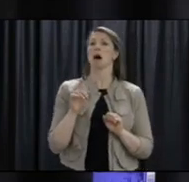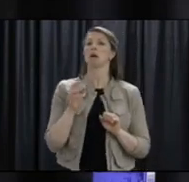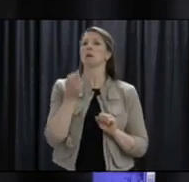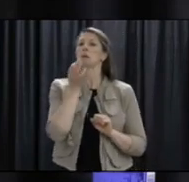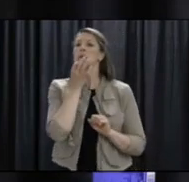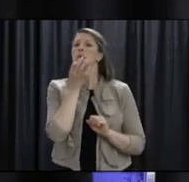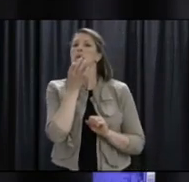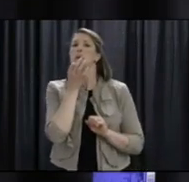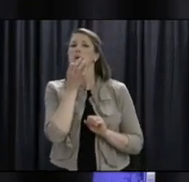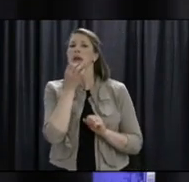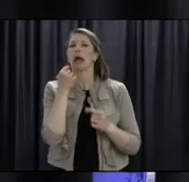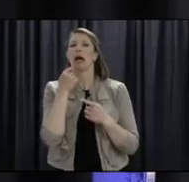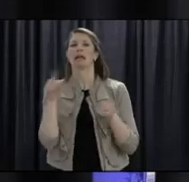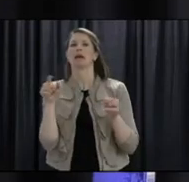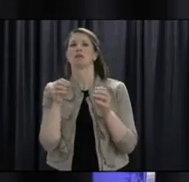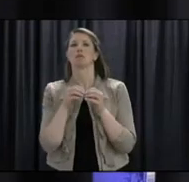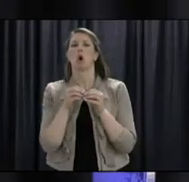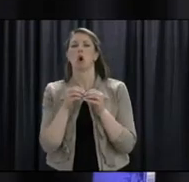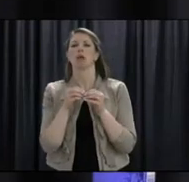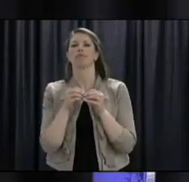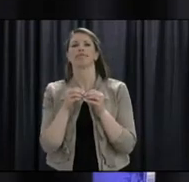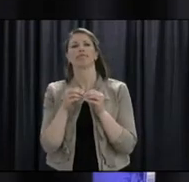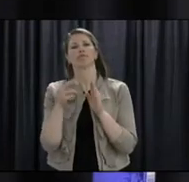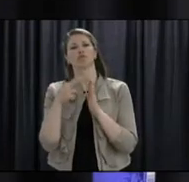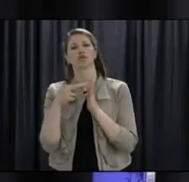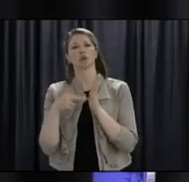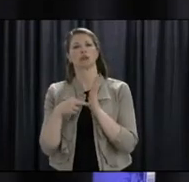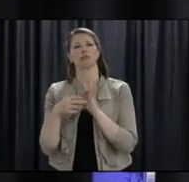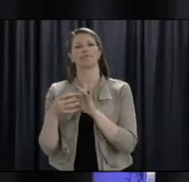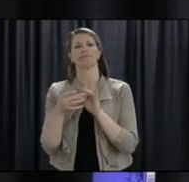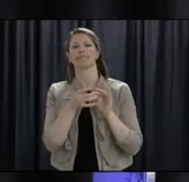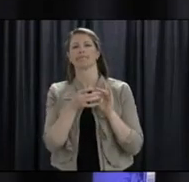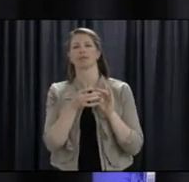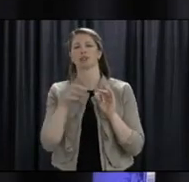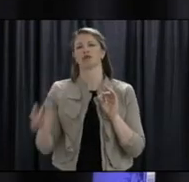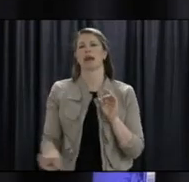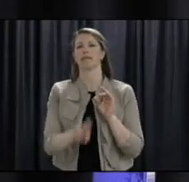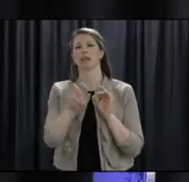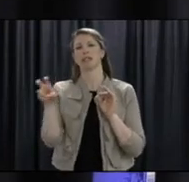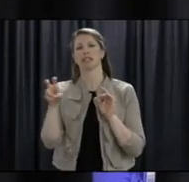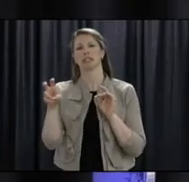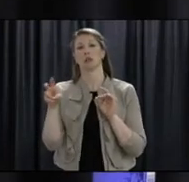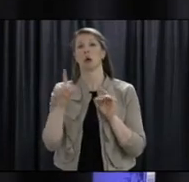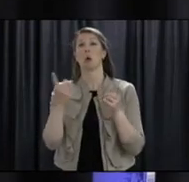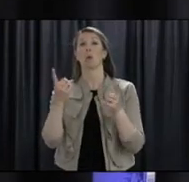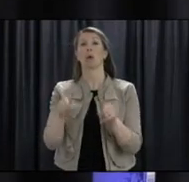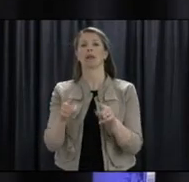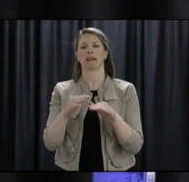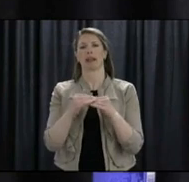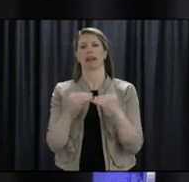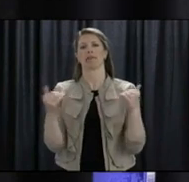information as we move through the levels and as we go into level three. We'll be making some recommendations about travel.